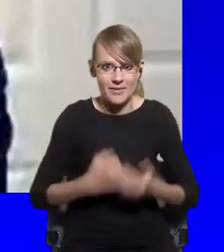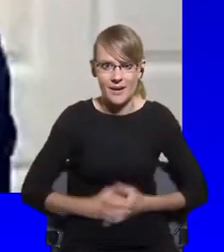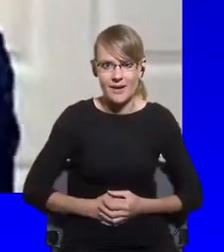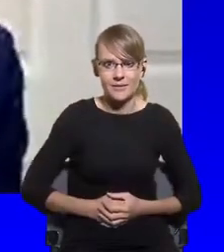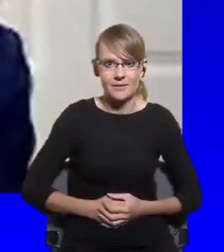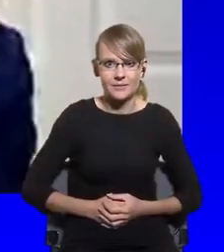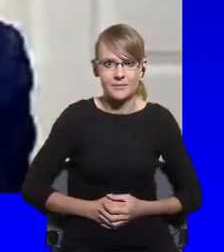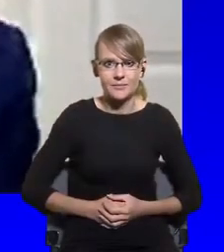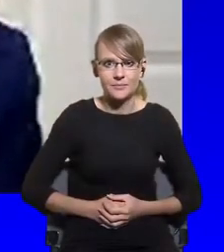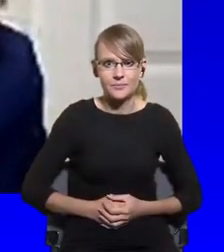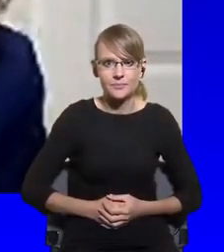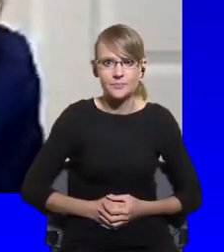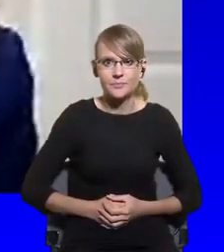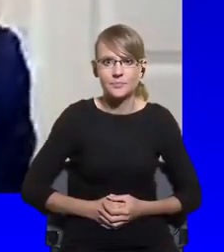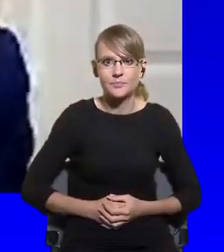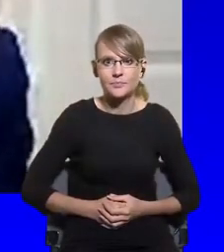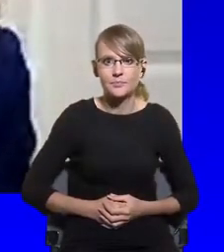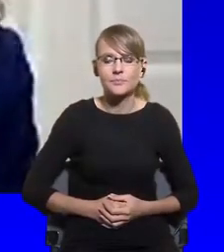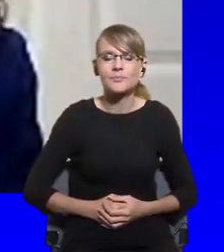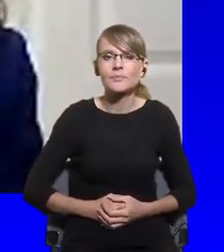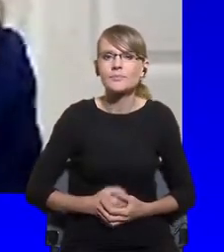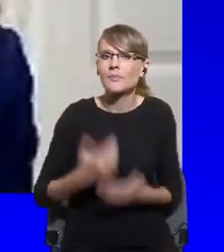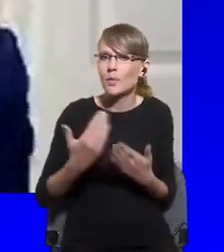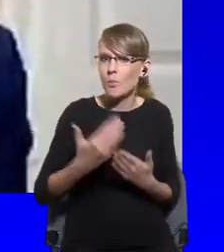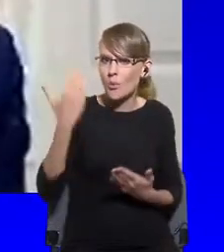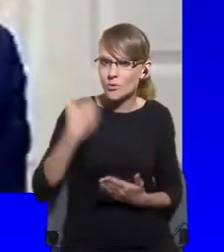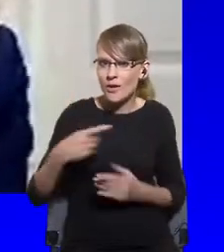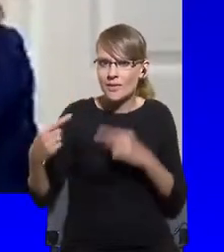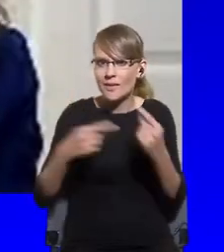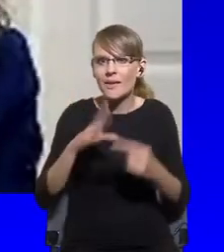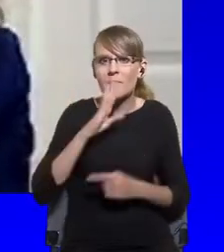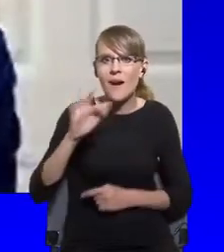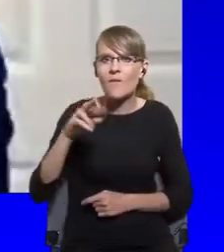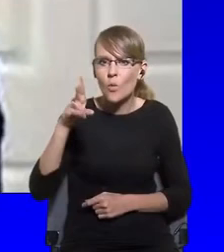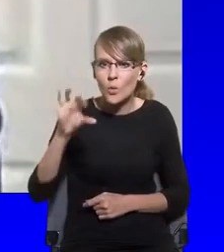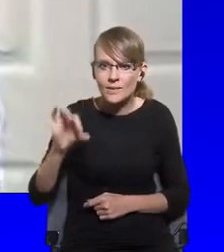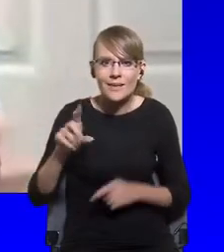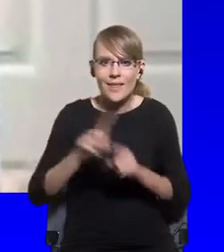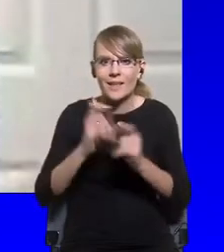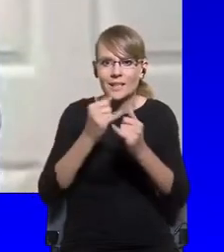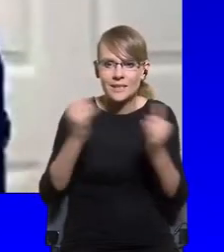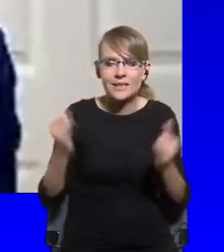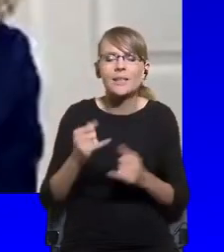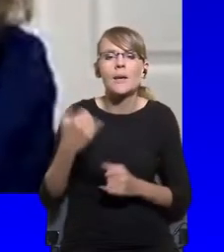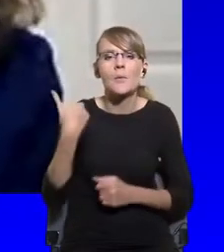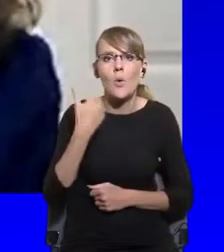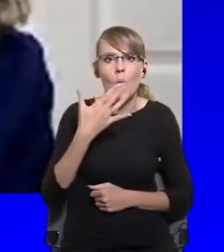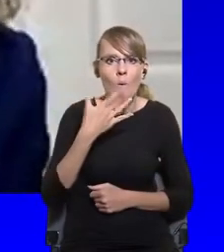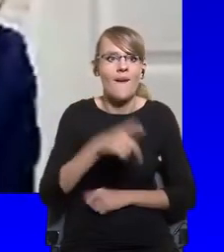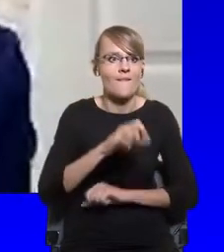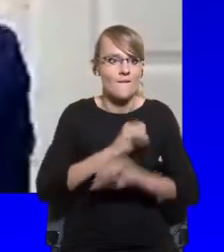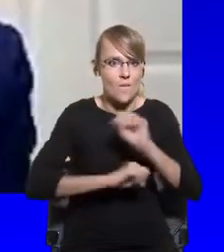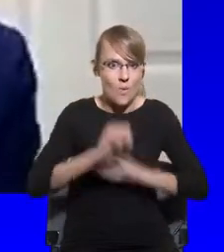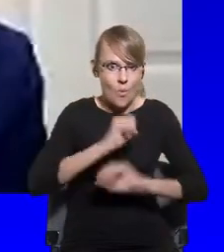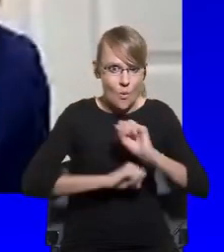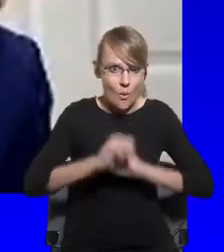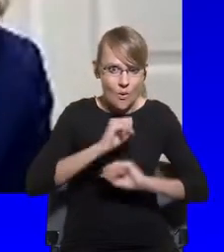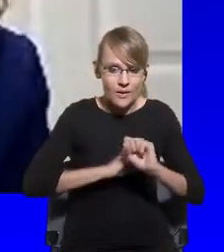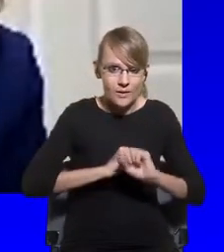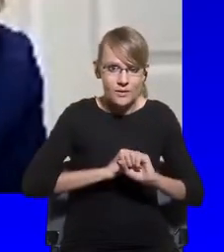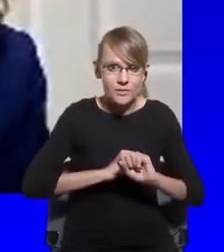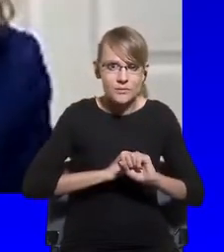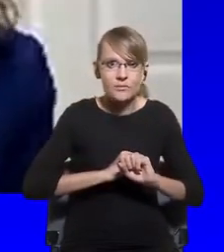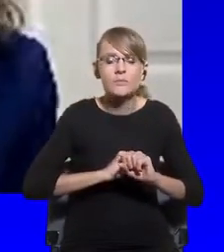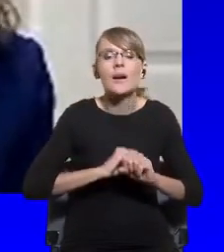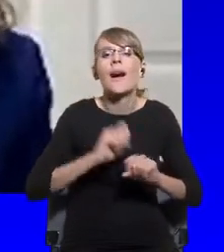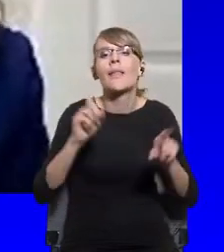previous panel by, I think, Fuchs and others, in Italy, and I believe this is somewhat also reflects other